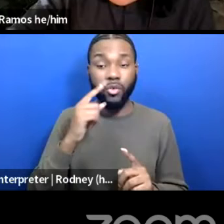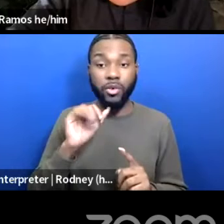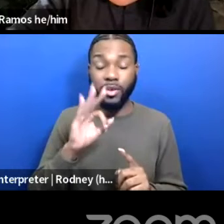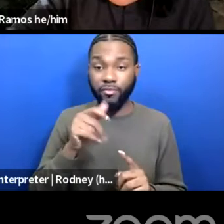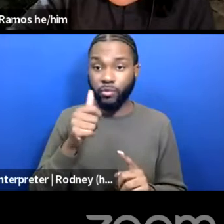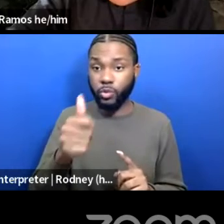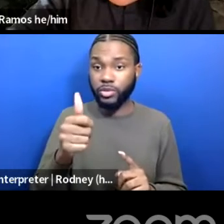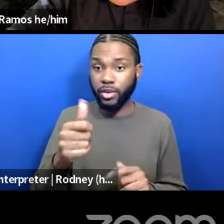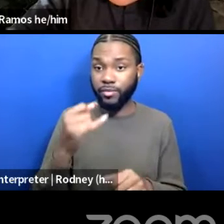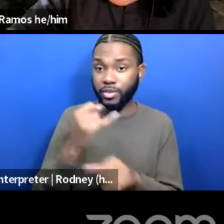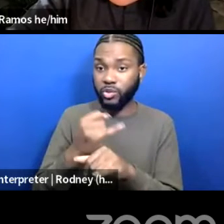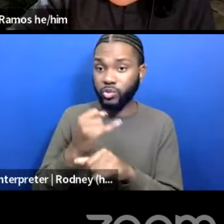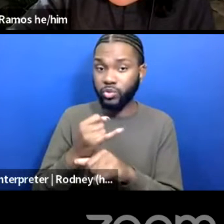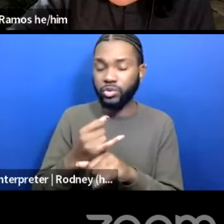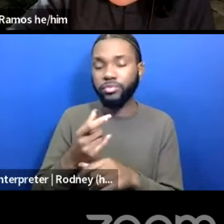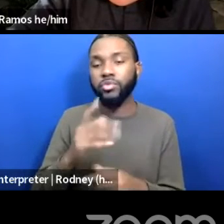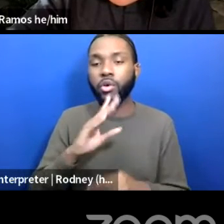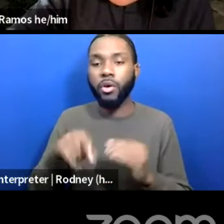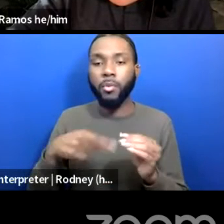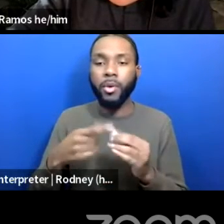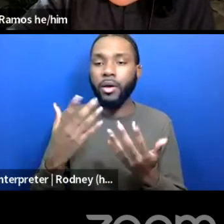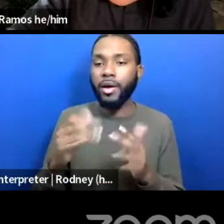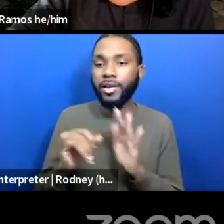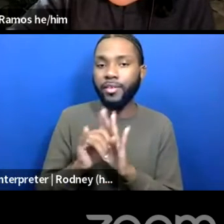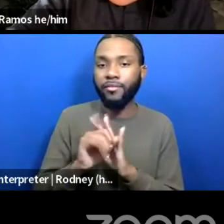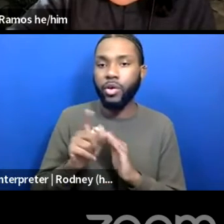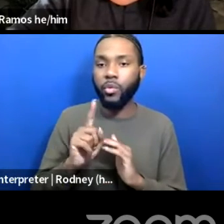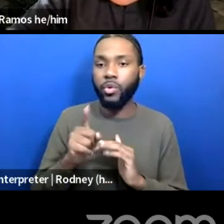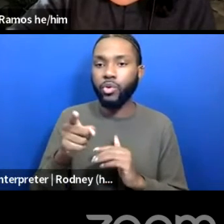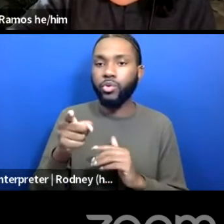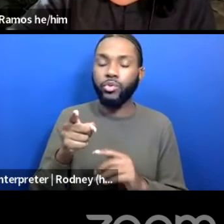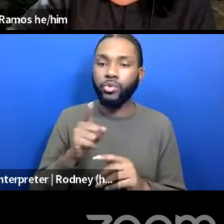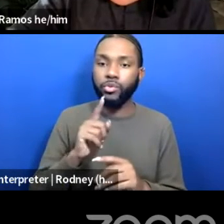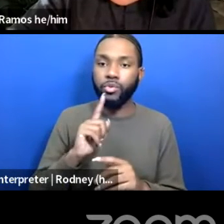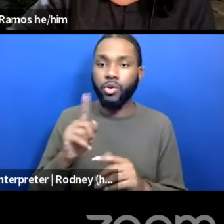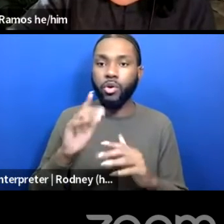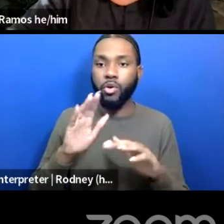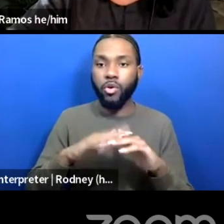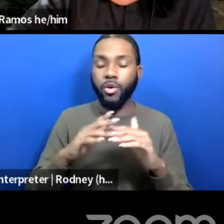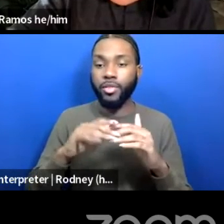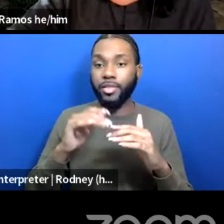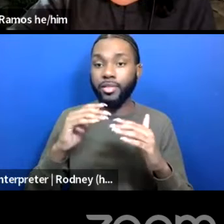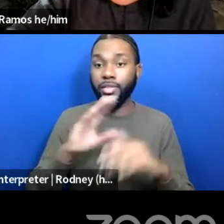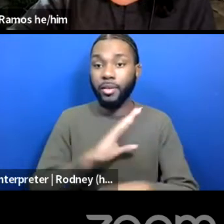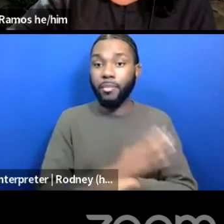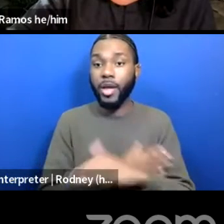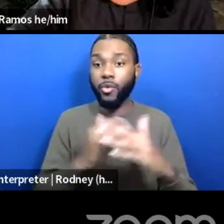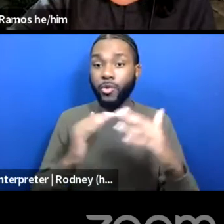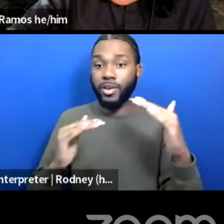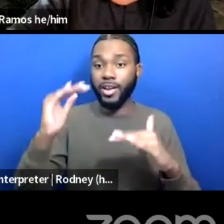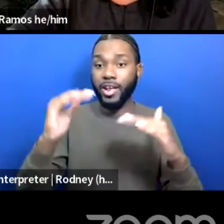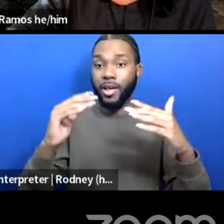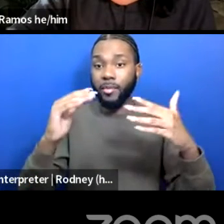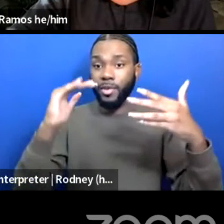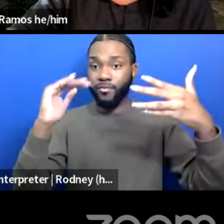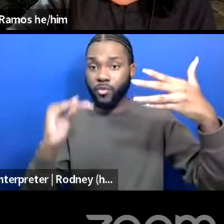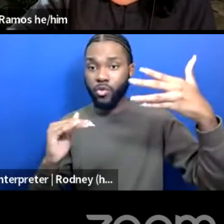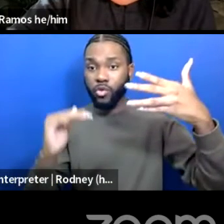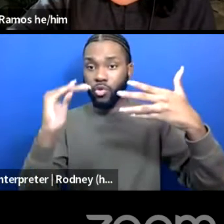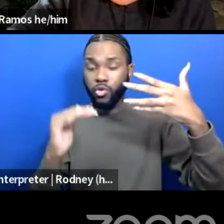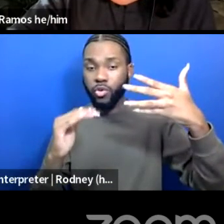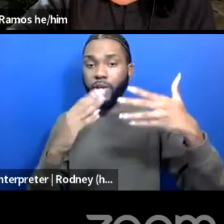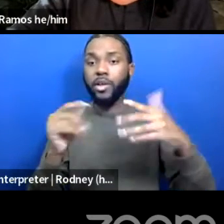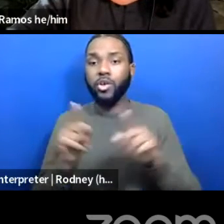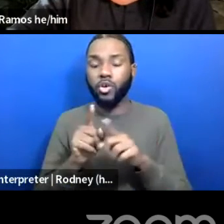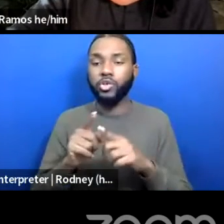institution, we talk at Powell about identifying where you are on the power dynamic vertical and where you are on the discrimination horizontal